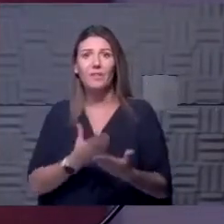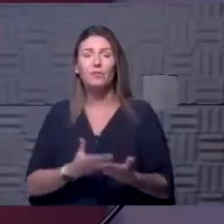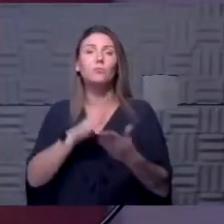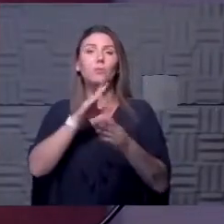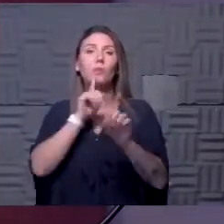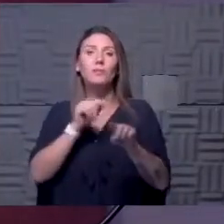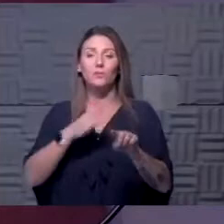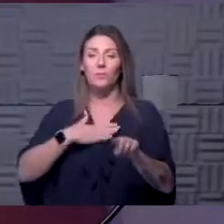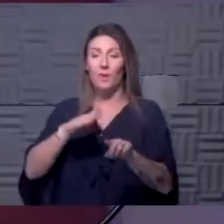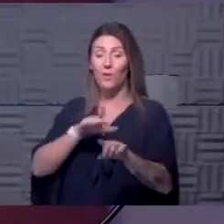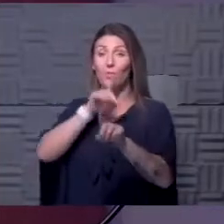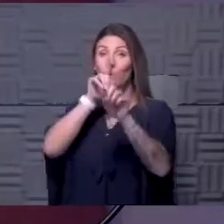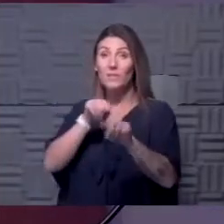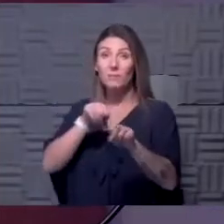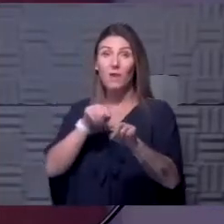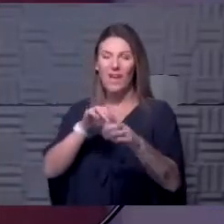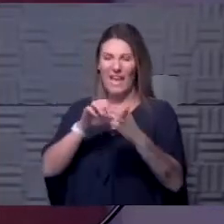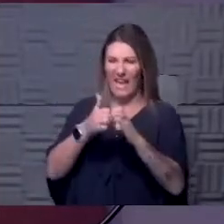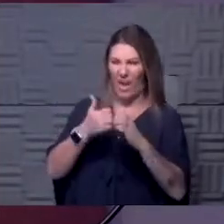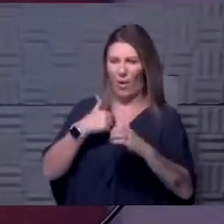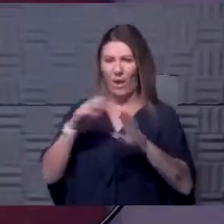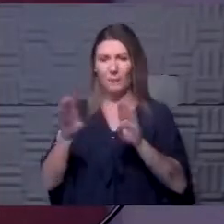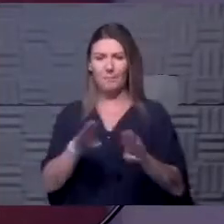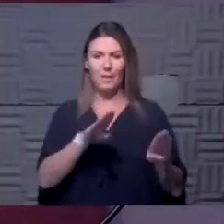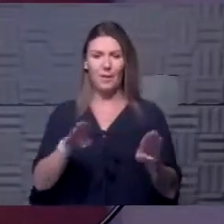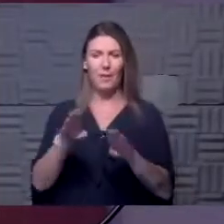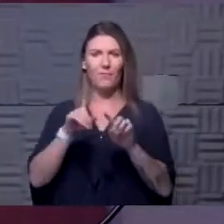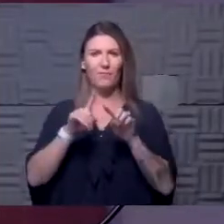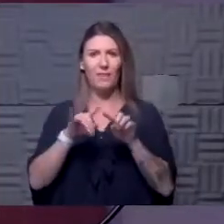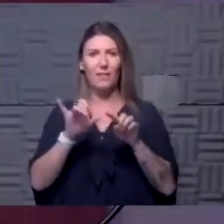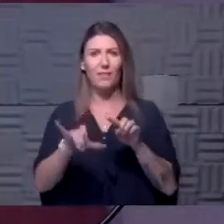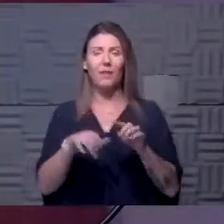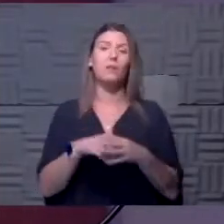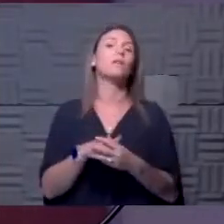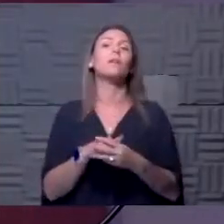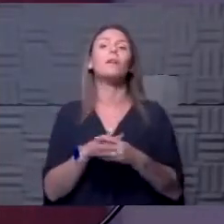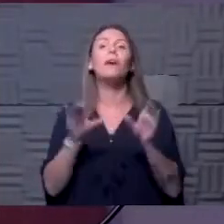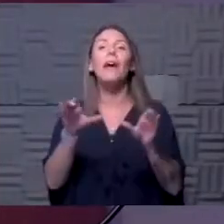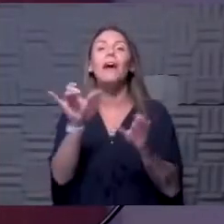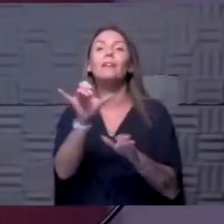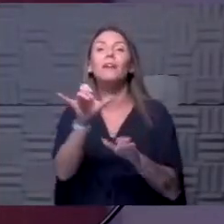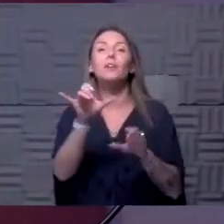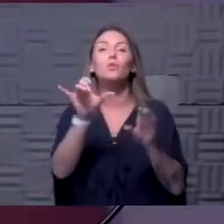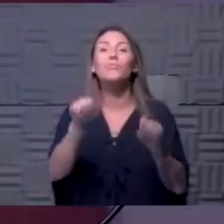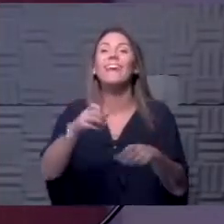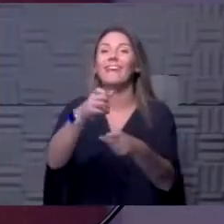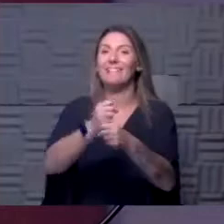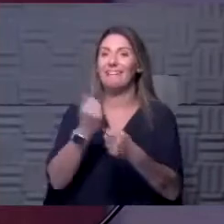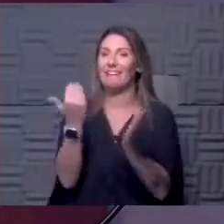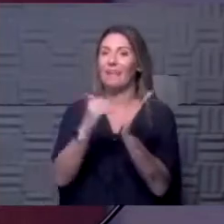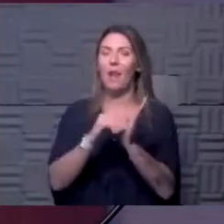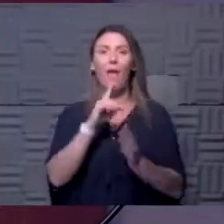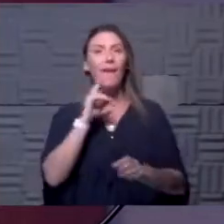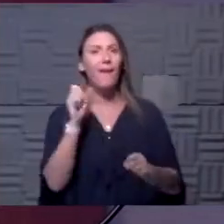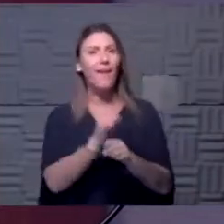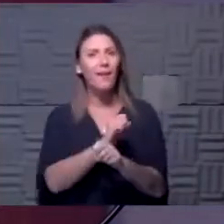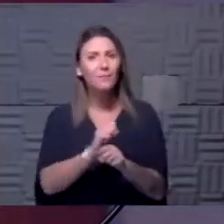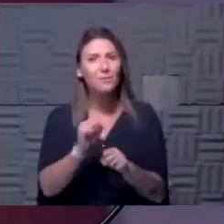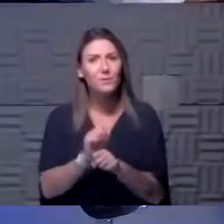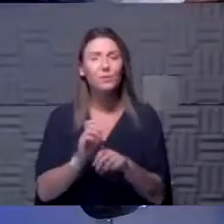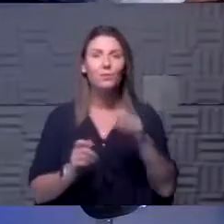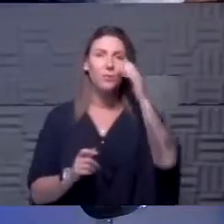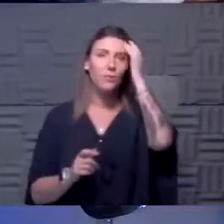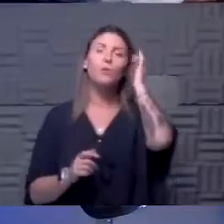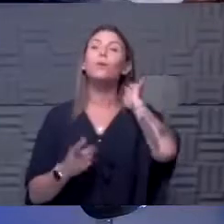response on, well, how should I behave based on that is, act like you can get it again. Yeah, absolutely. You know, we